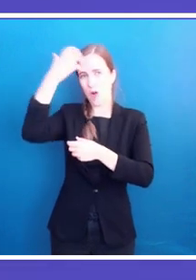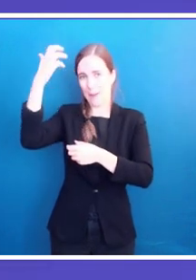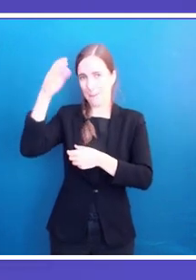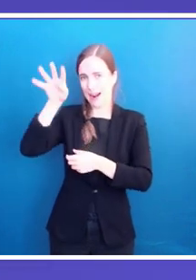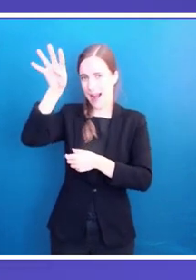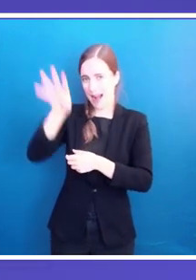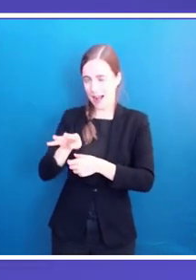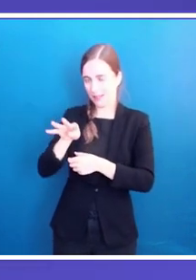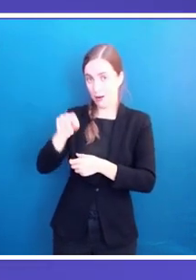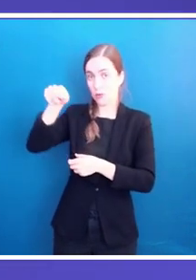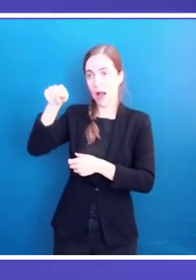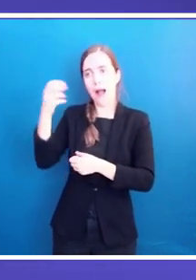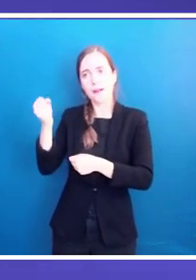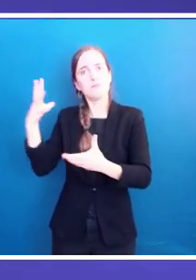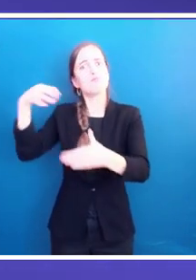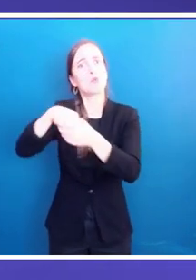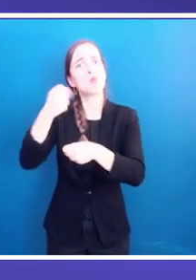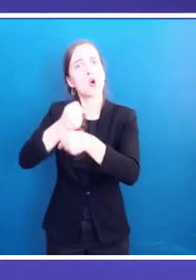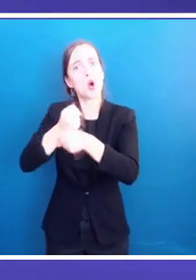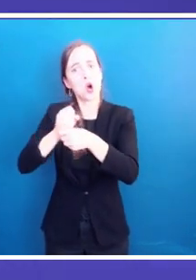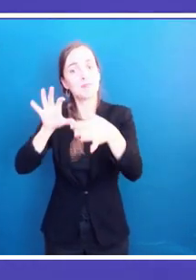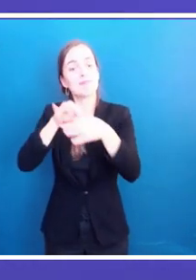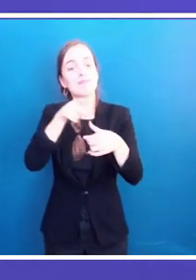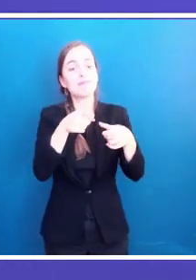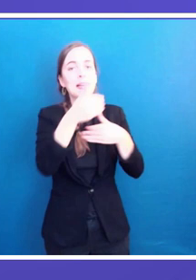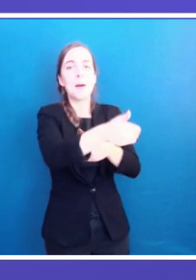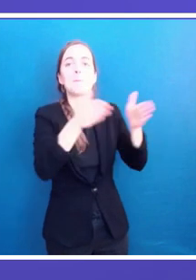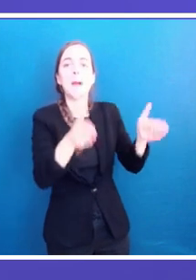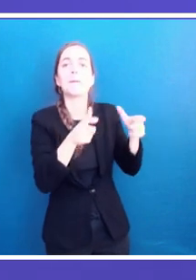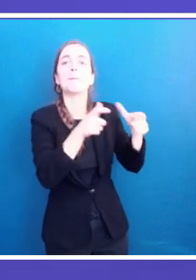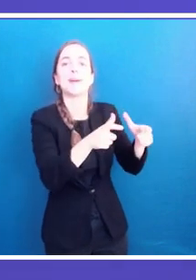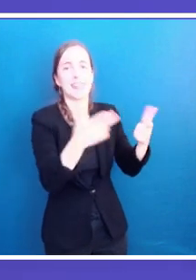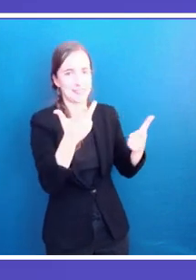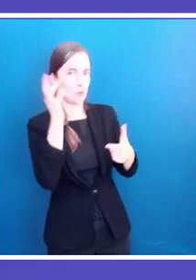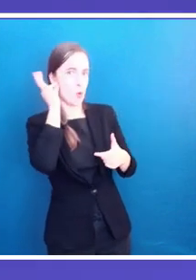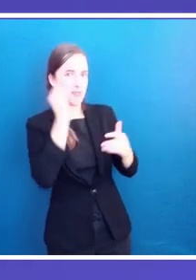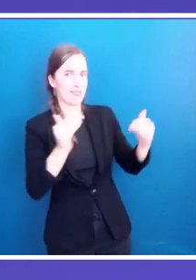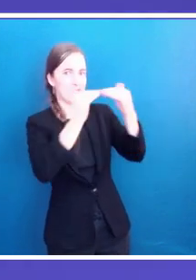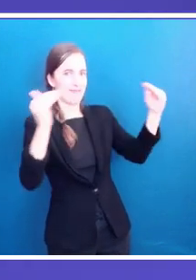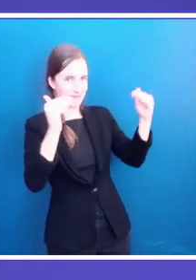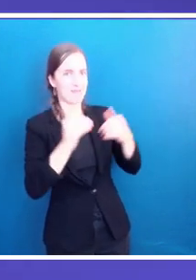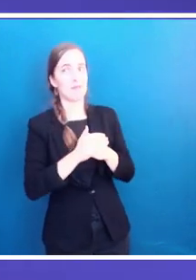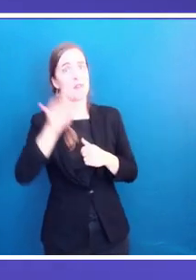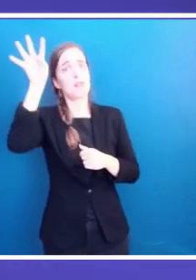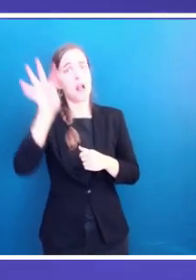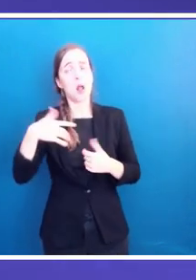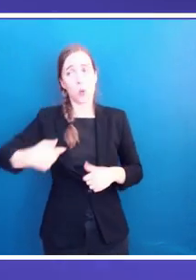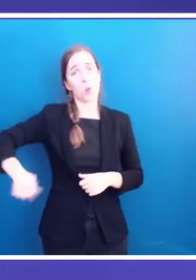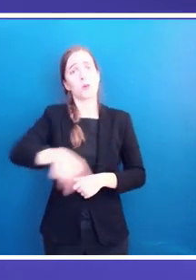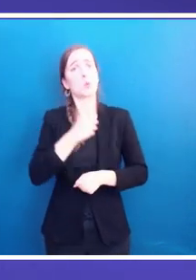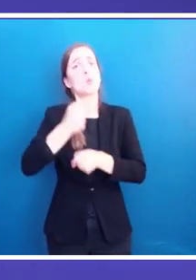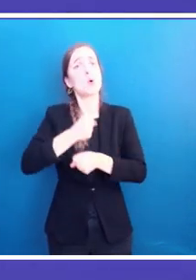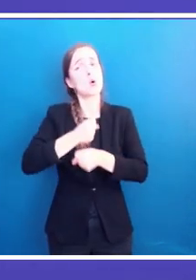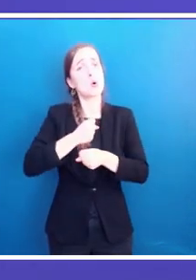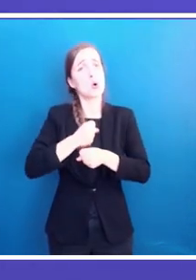incorporate them in our work abroad, supporting projects across the Mediterranean, cooperating with Catalan NGOs on the